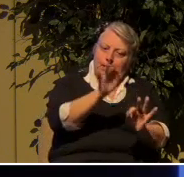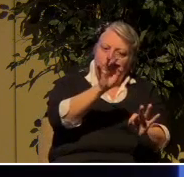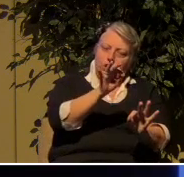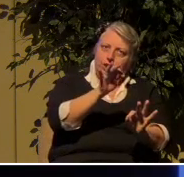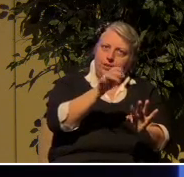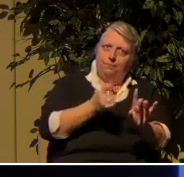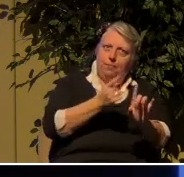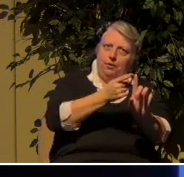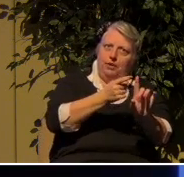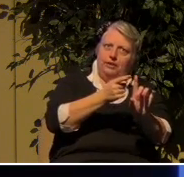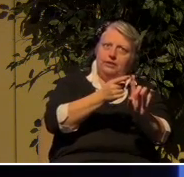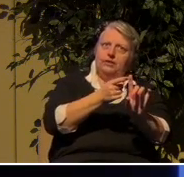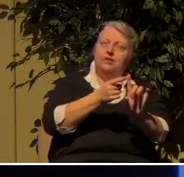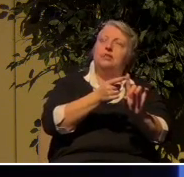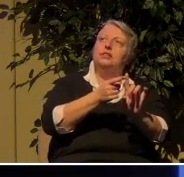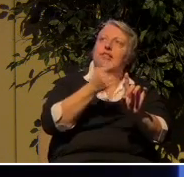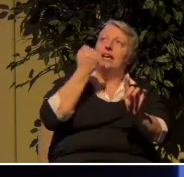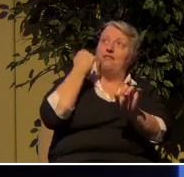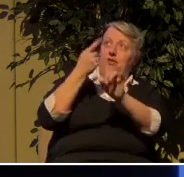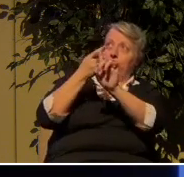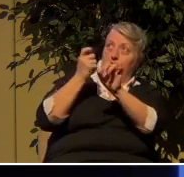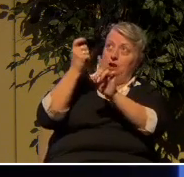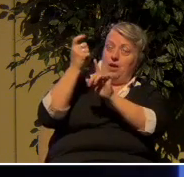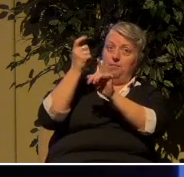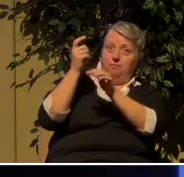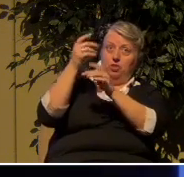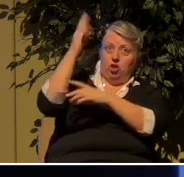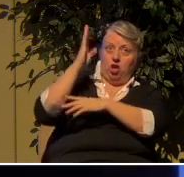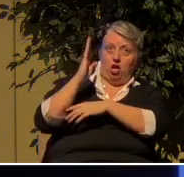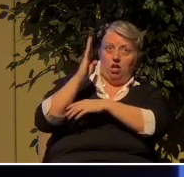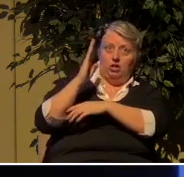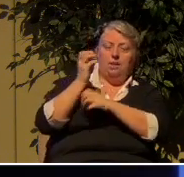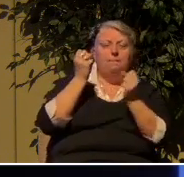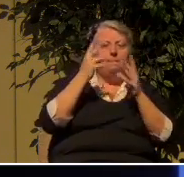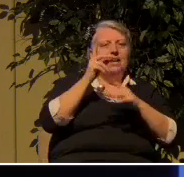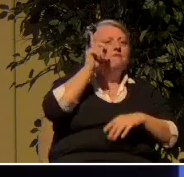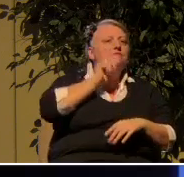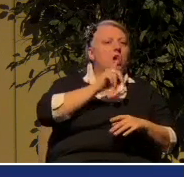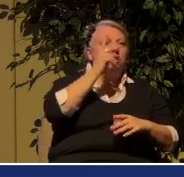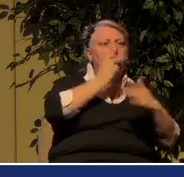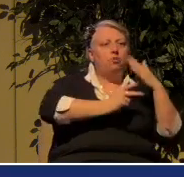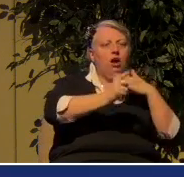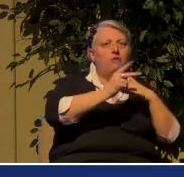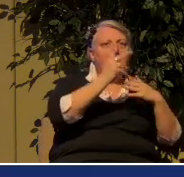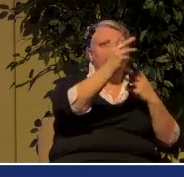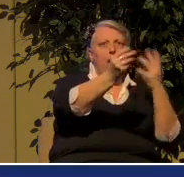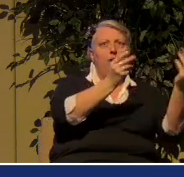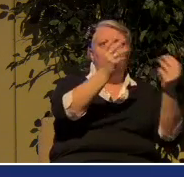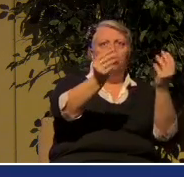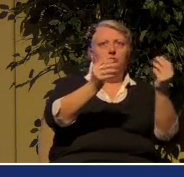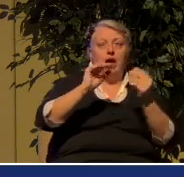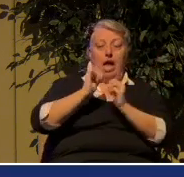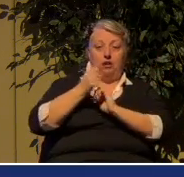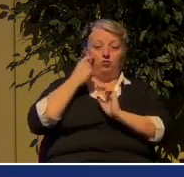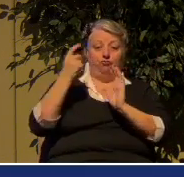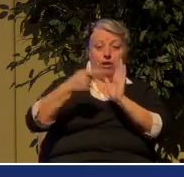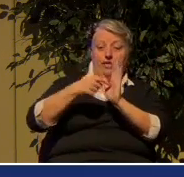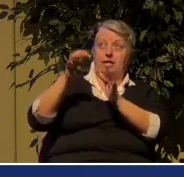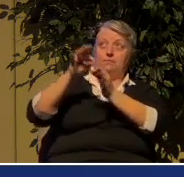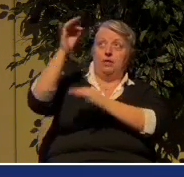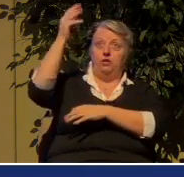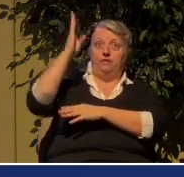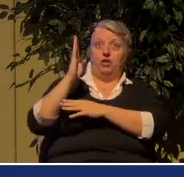false prophets have gone out into the world. This is how you can recognize the spirit of God. Every spirit that